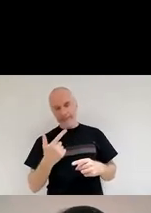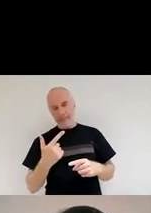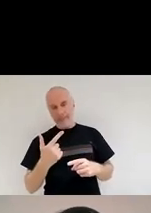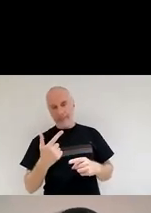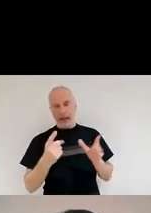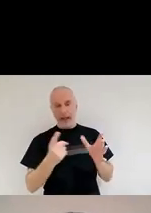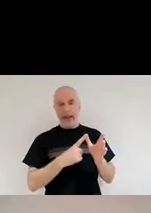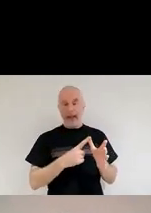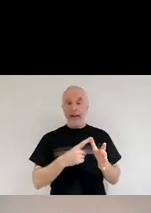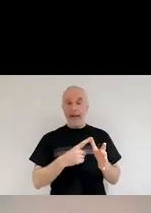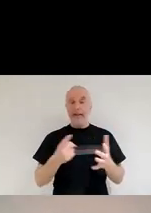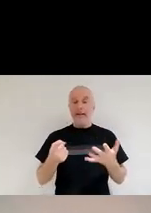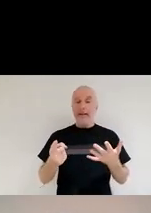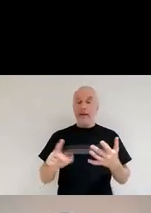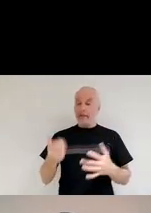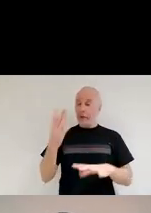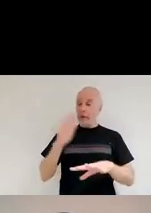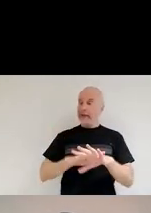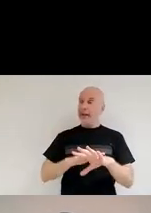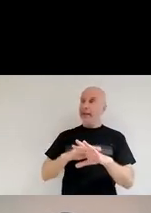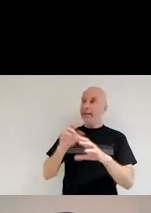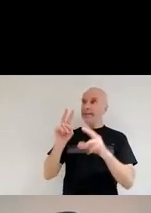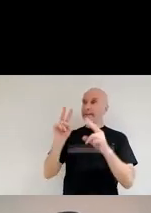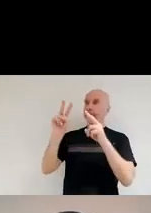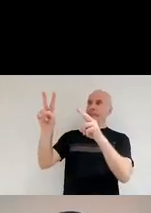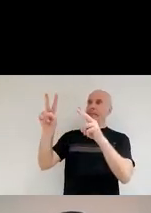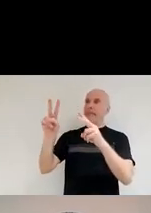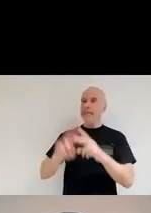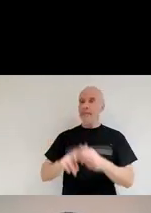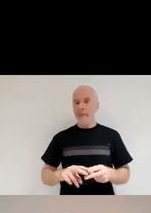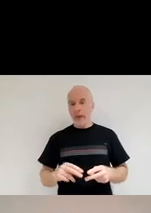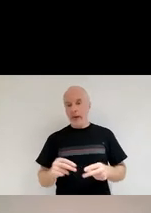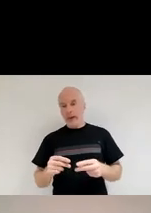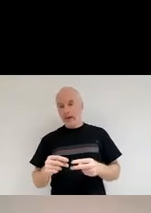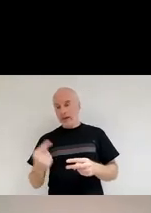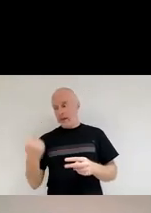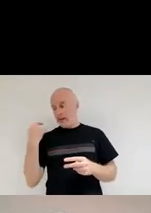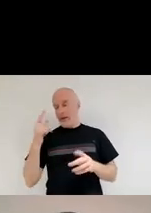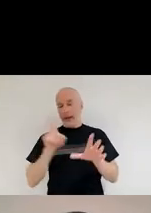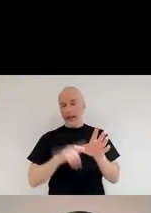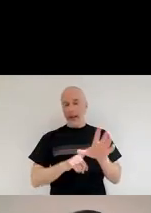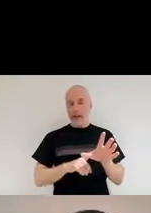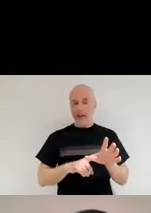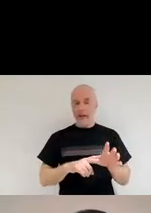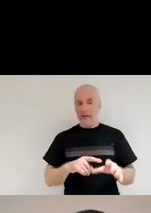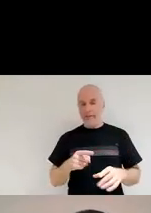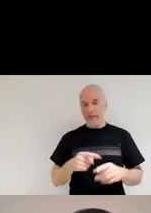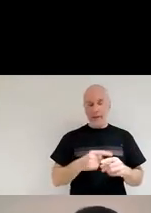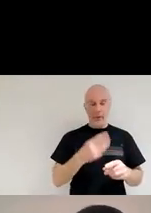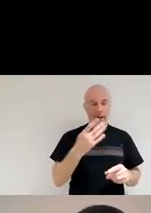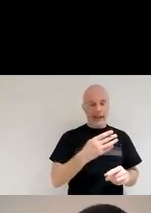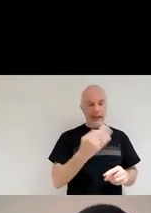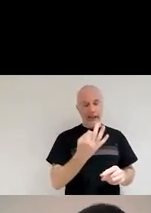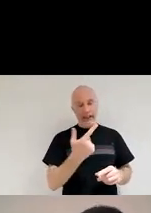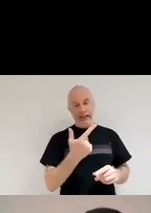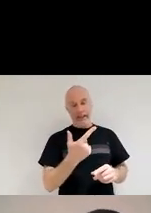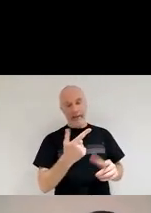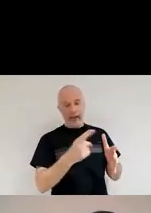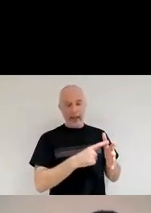it was observed in 1987. And in that year, there were two supernova that we observed. So this is A. There was another one that was B. And again, here